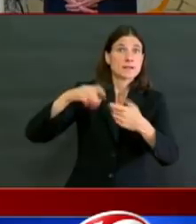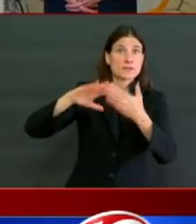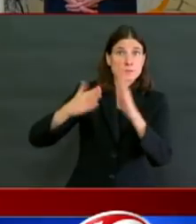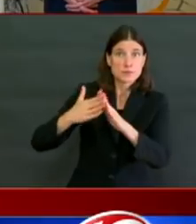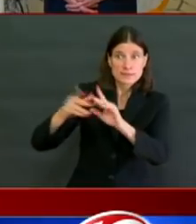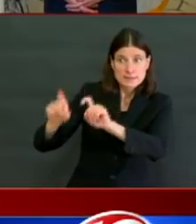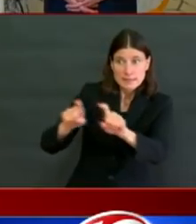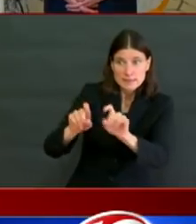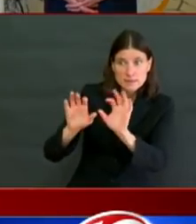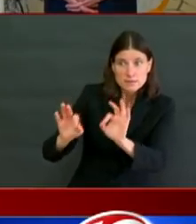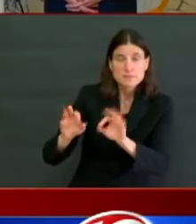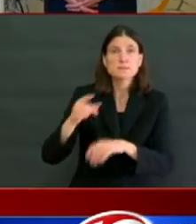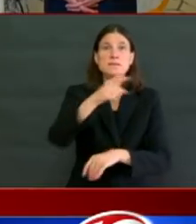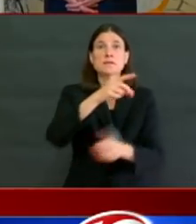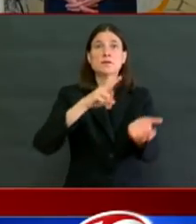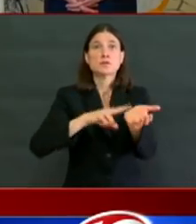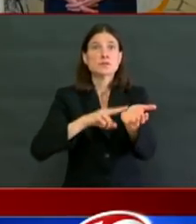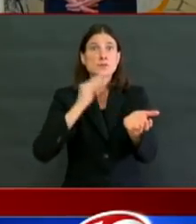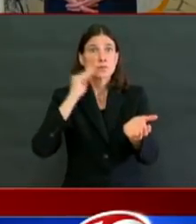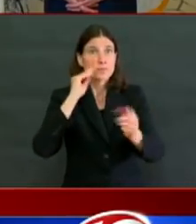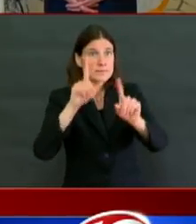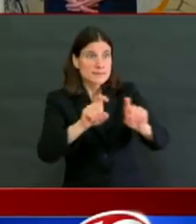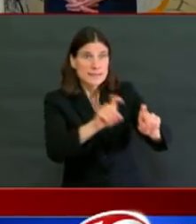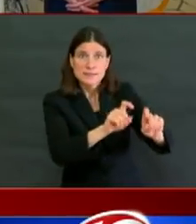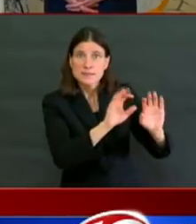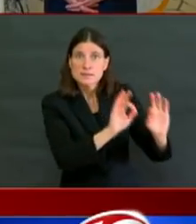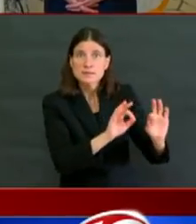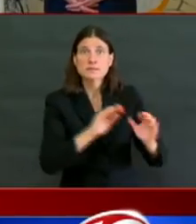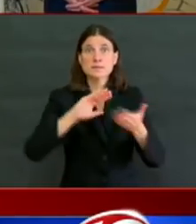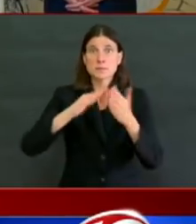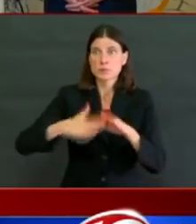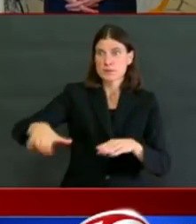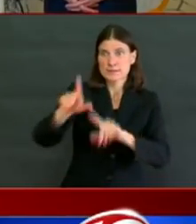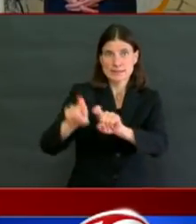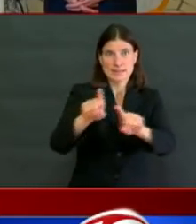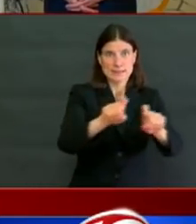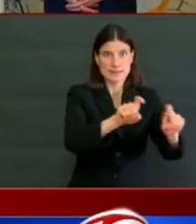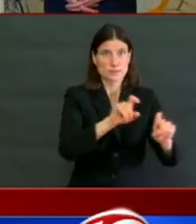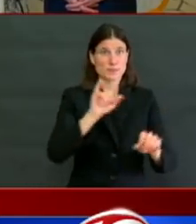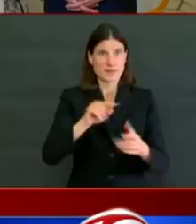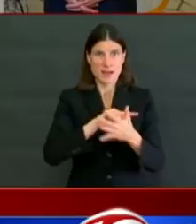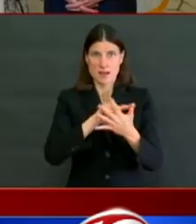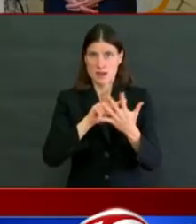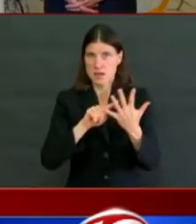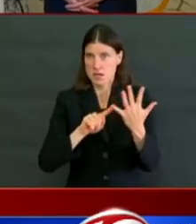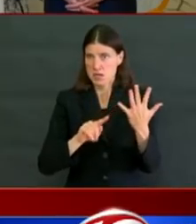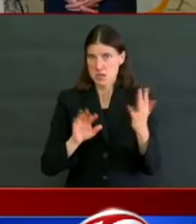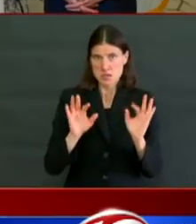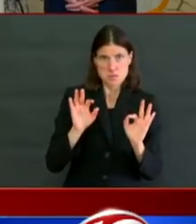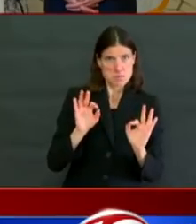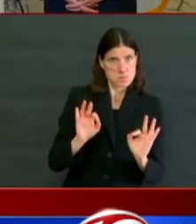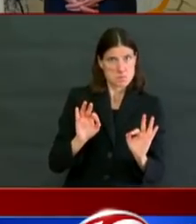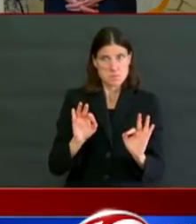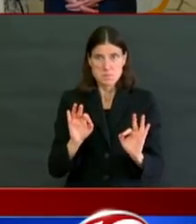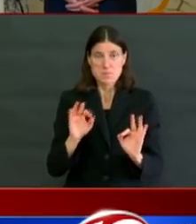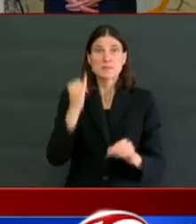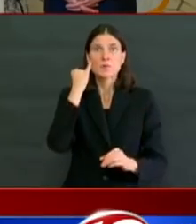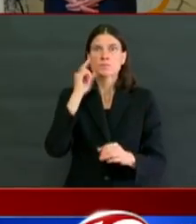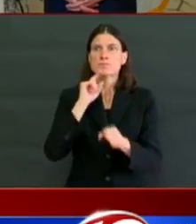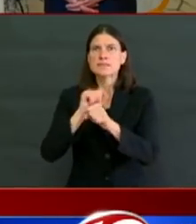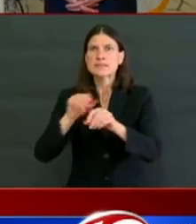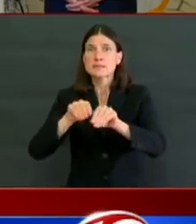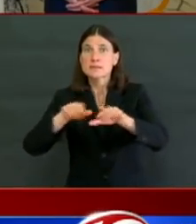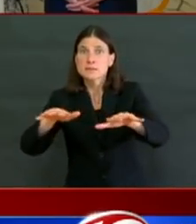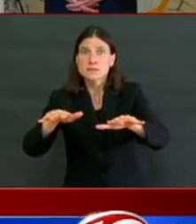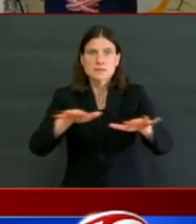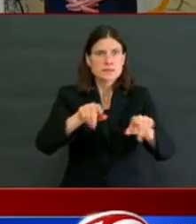act quickly enough and take care of people if there is an outbreak? And from everything I see now,